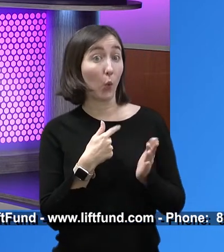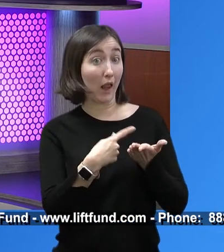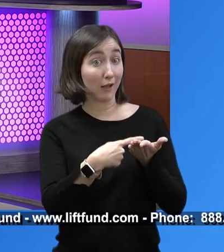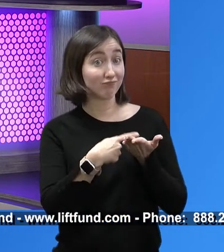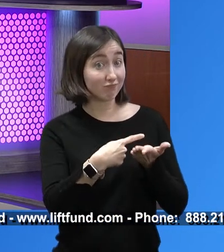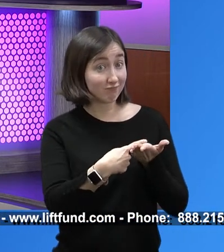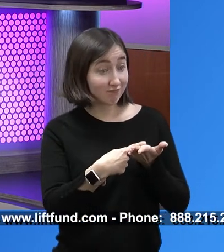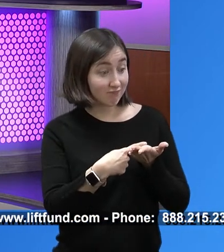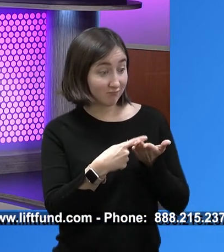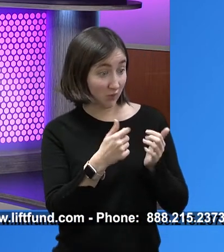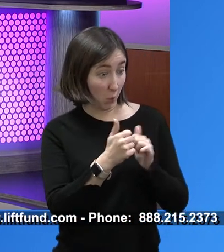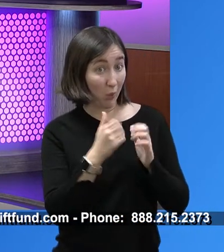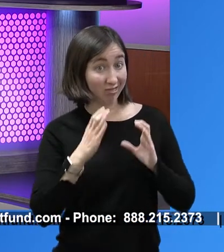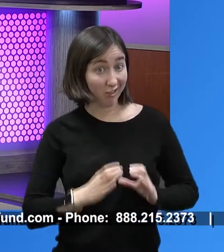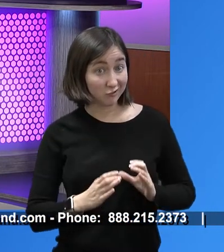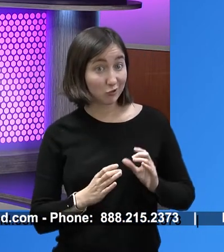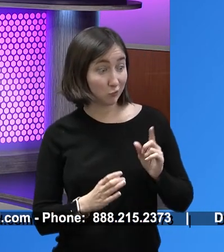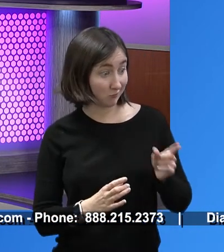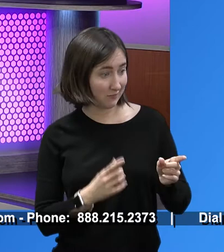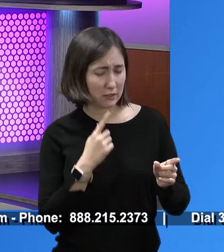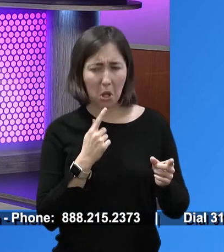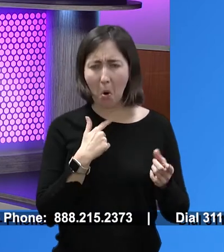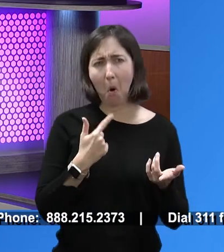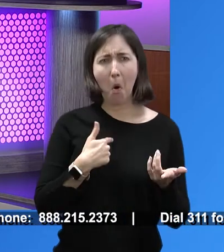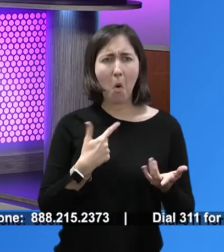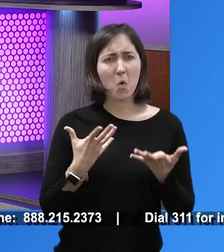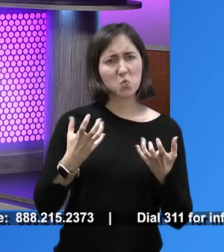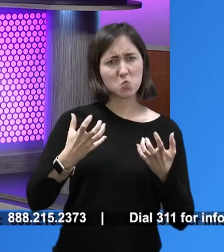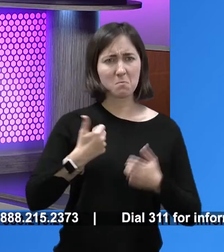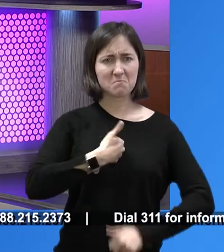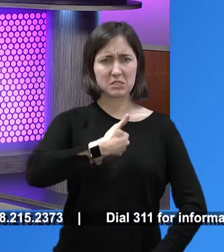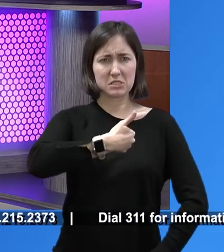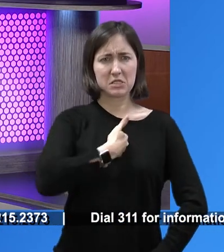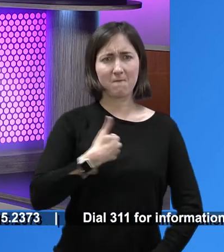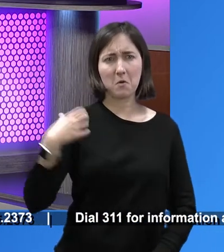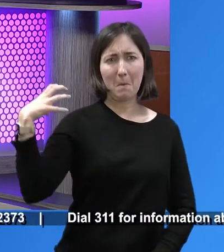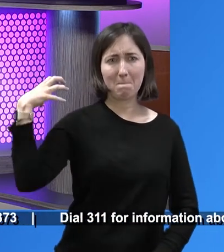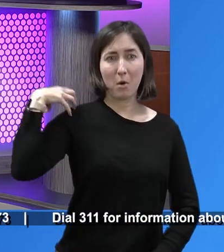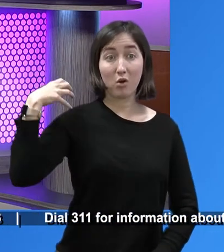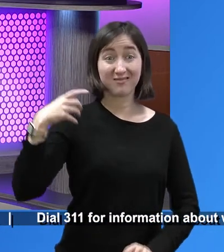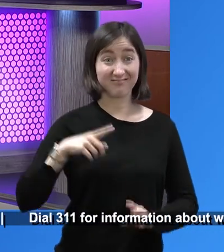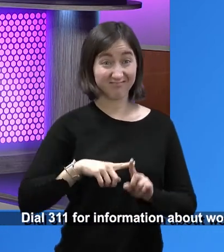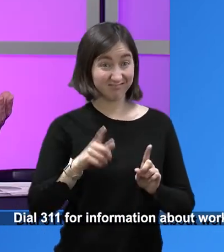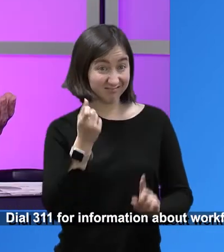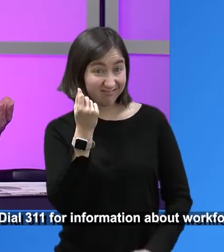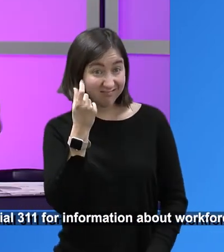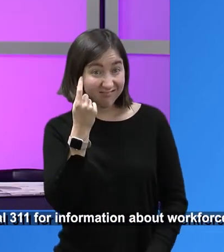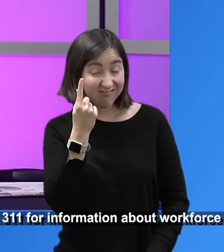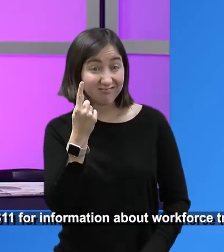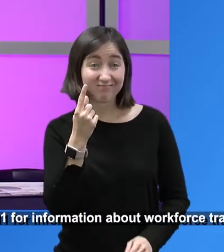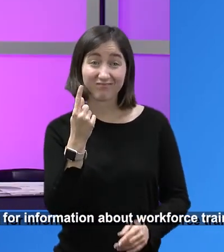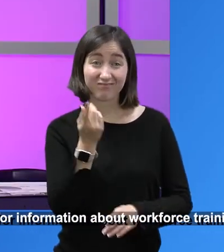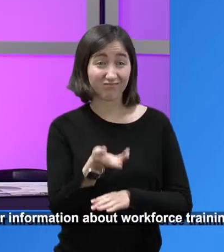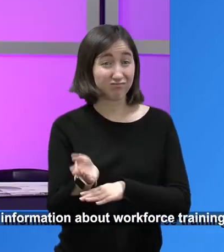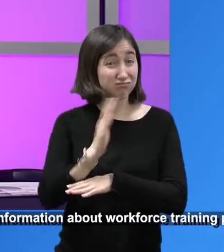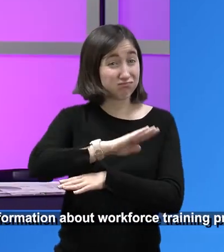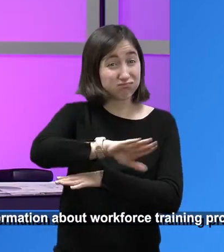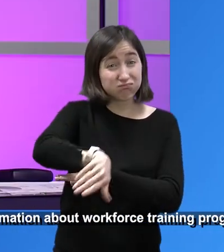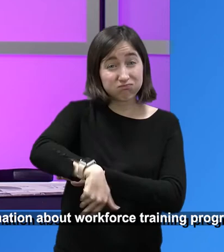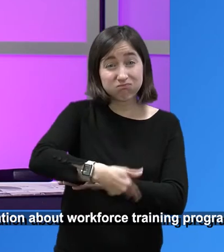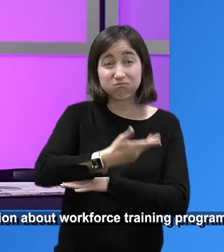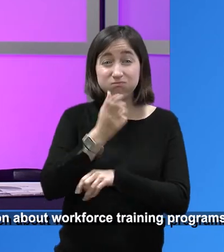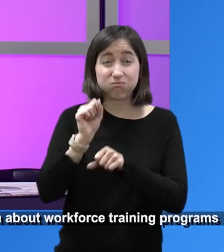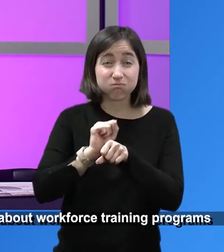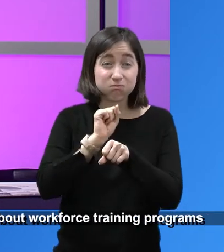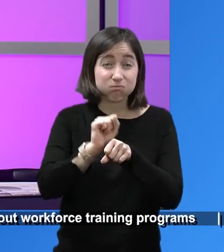own boss. But they don't realize it's a 24 seven job. Right. So unless you really, really want to do that, you know, forget it. Right. And the other